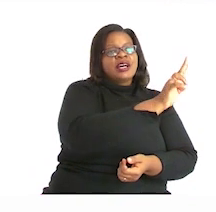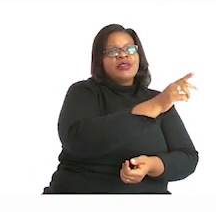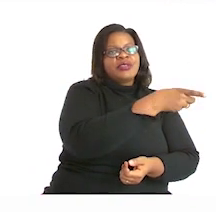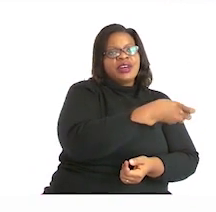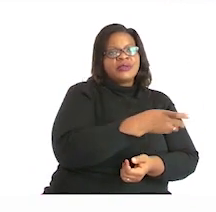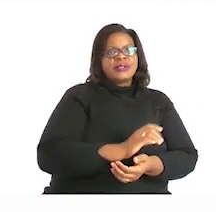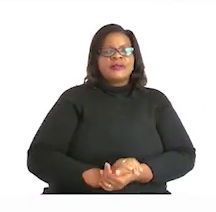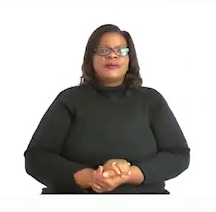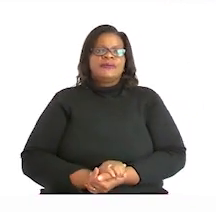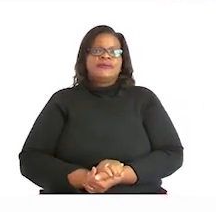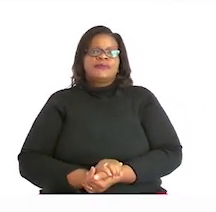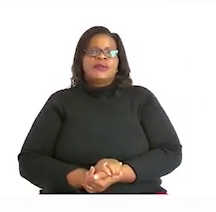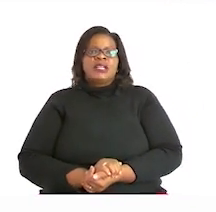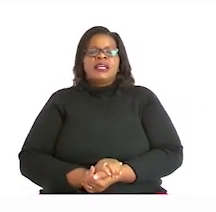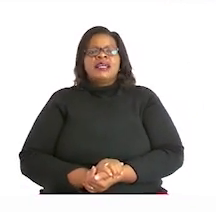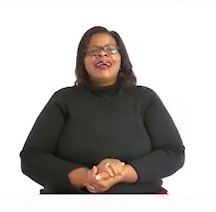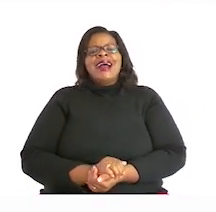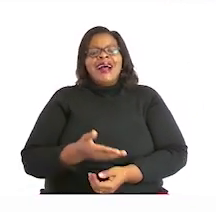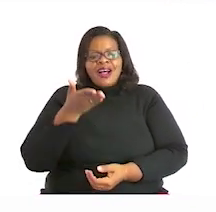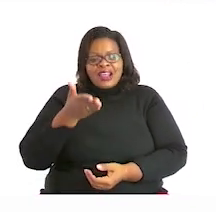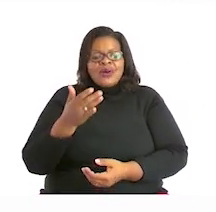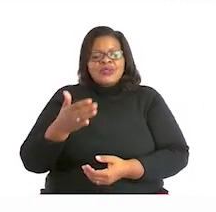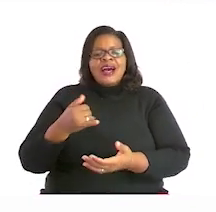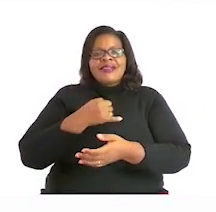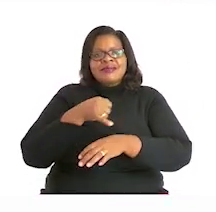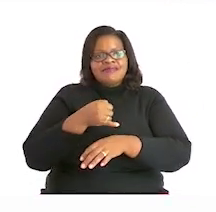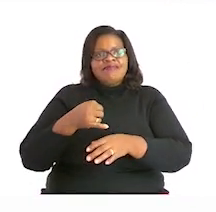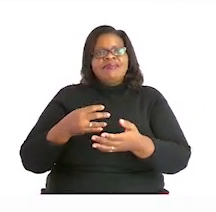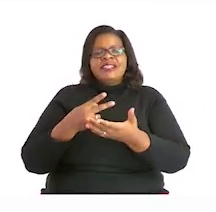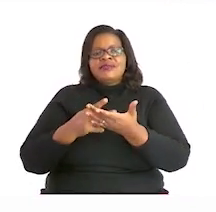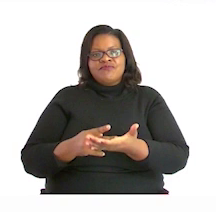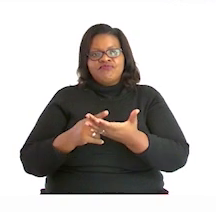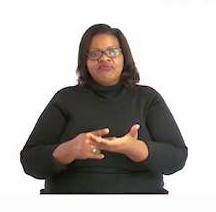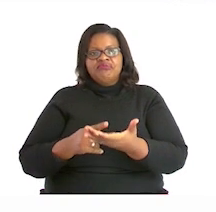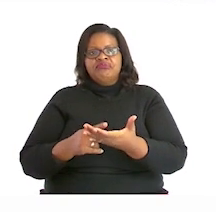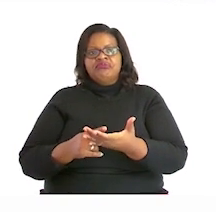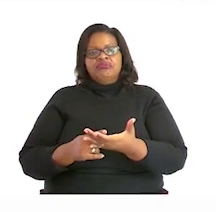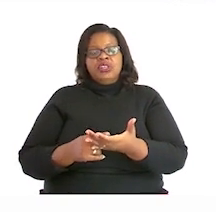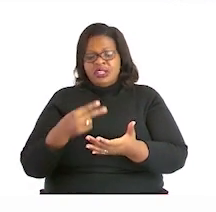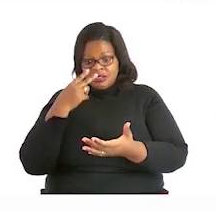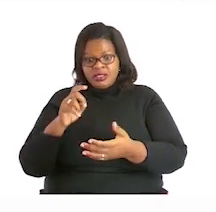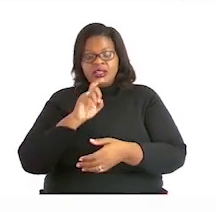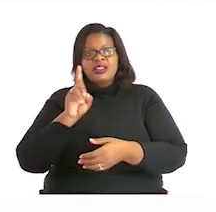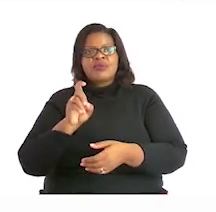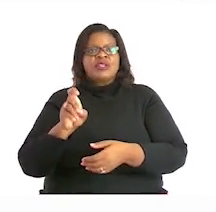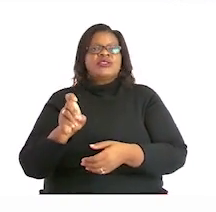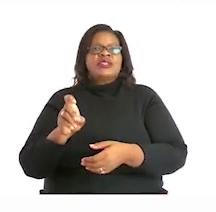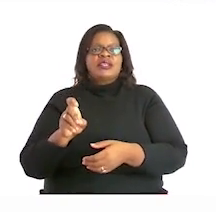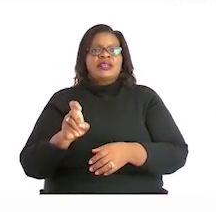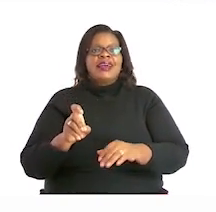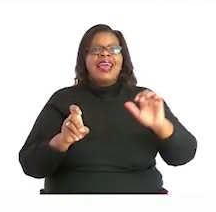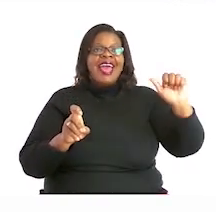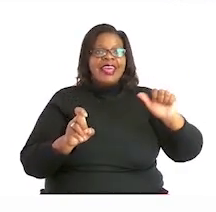And that is the place value. Now, let's look at our questions. What is